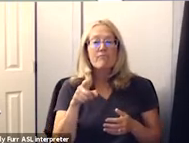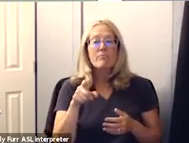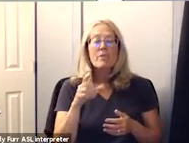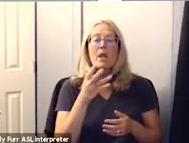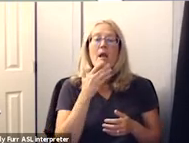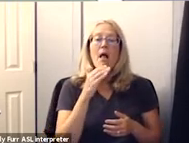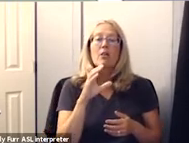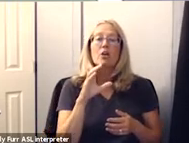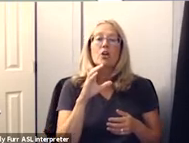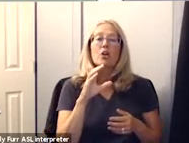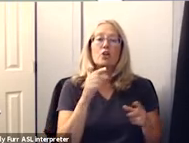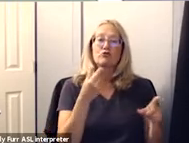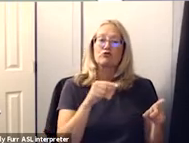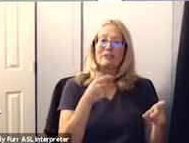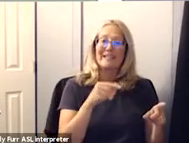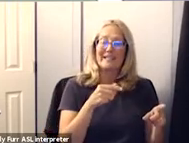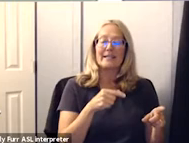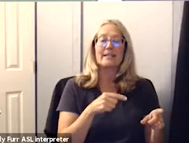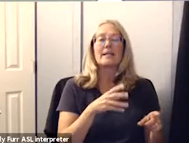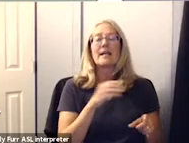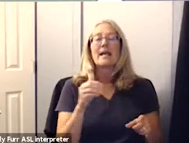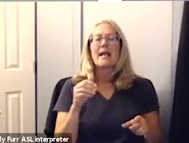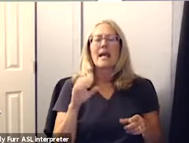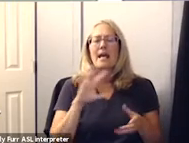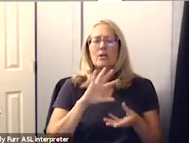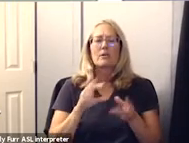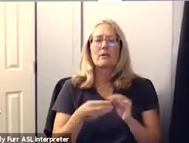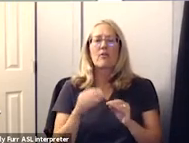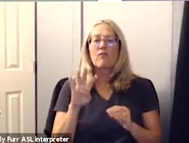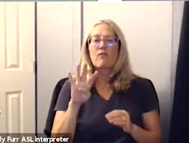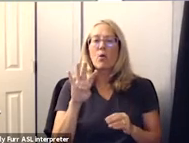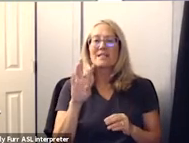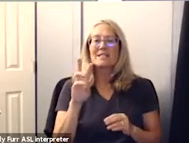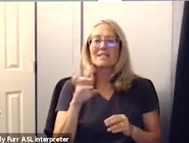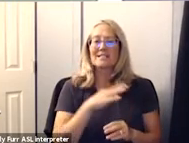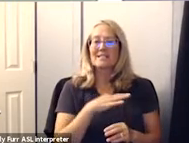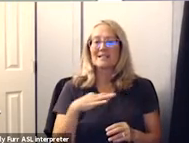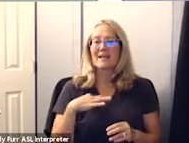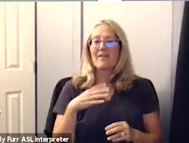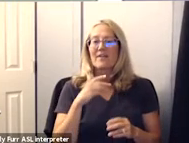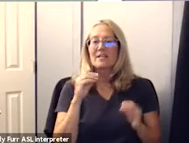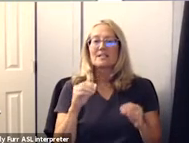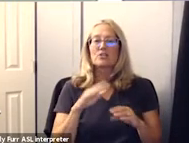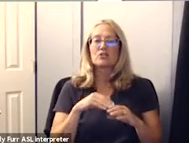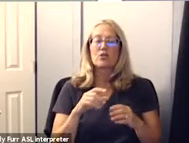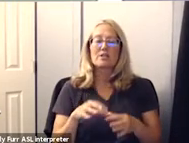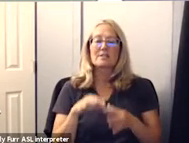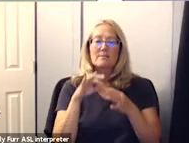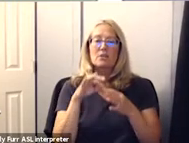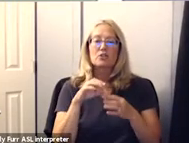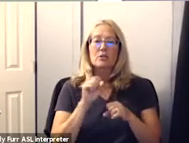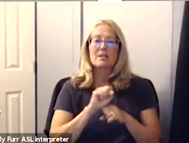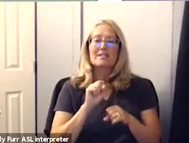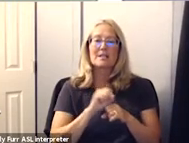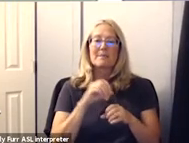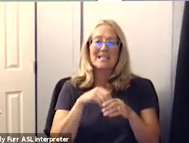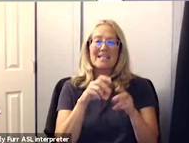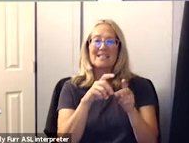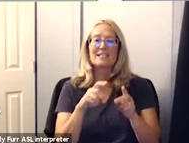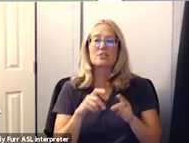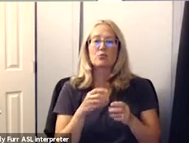-coded in green and there are 46 staff and teachers on special assignment which work in the district office